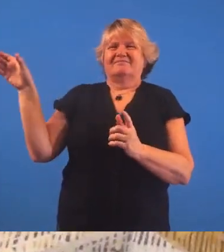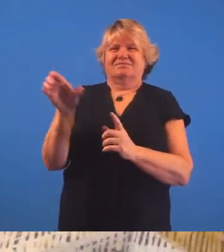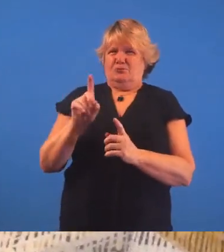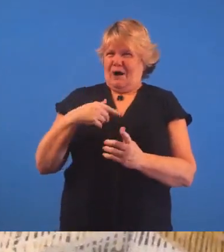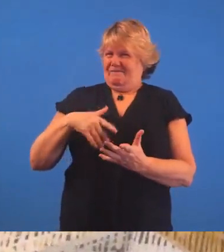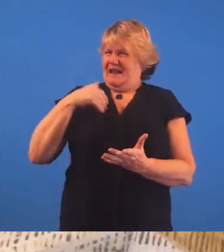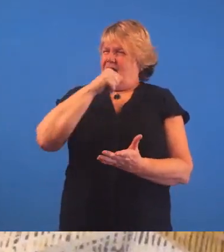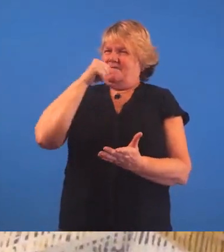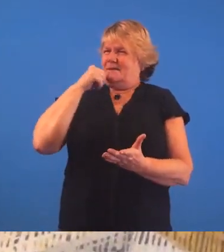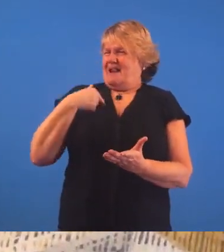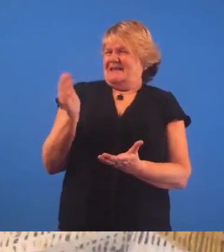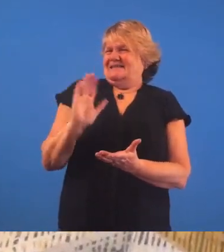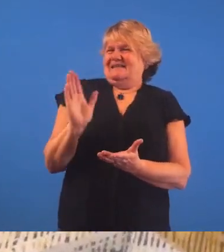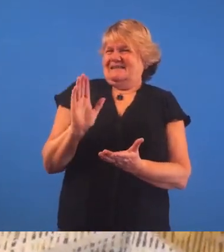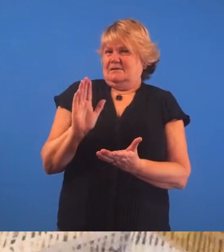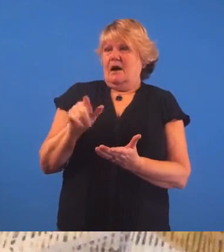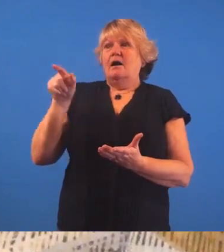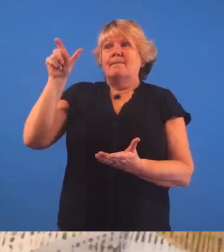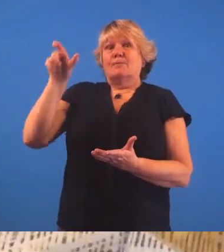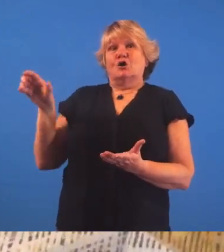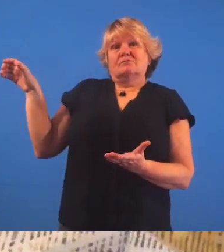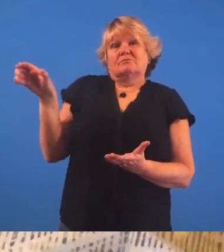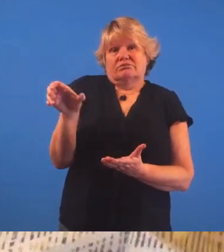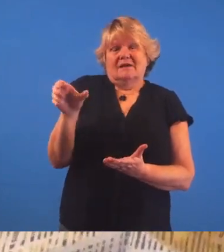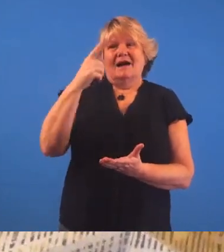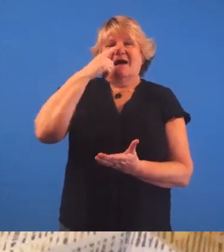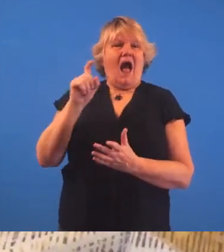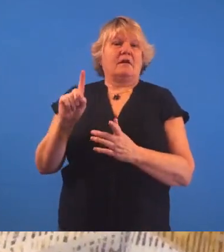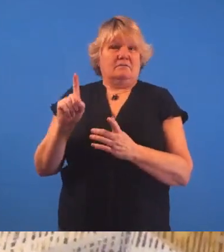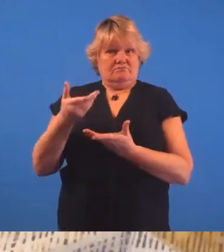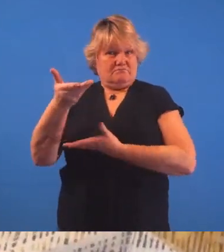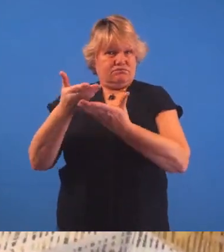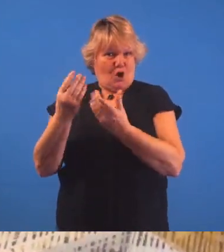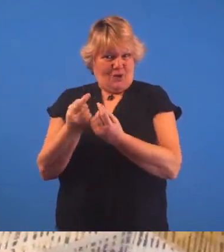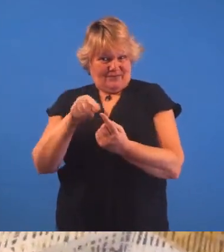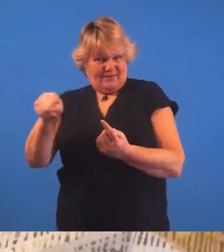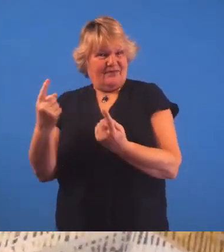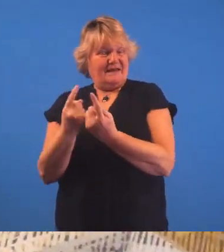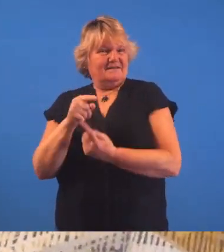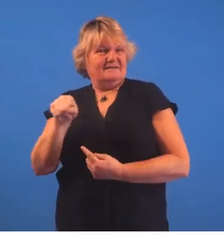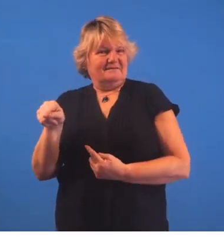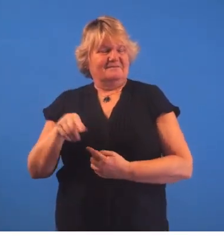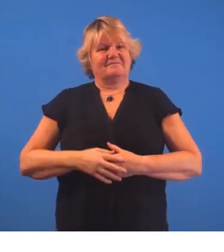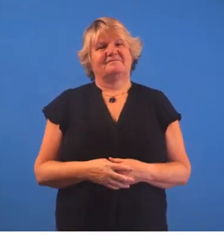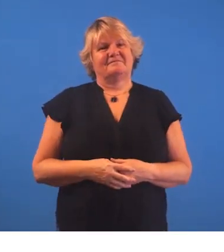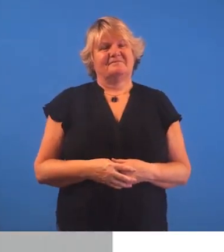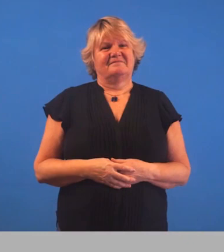comfortable doing that they look into getting a professional to consult on those things.